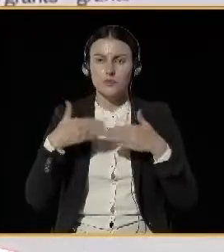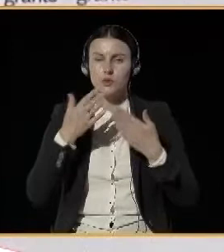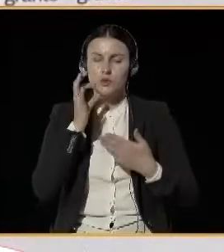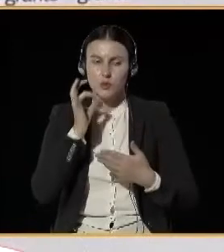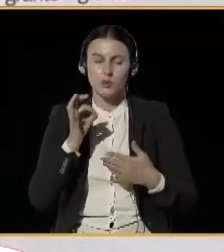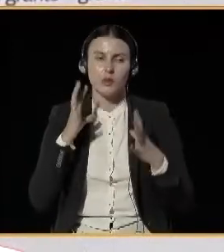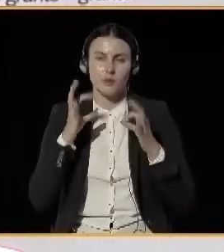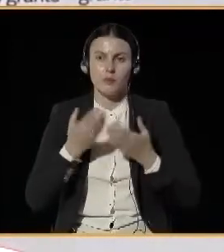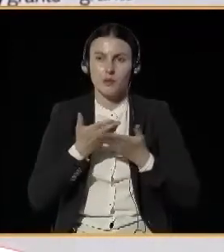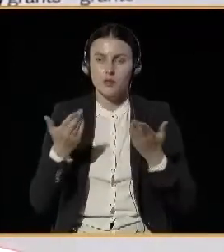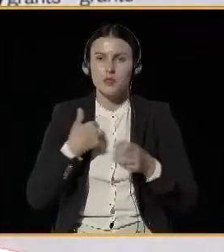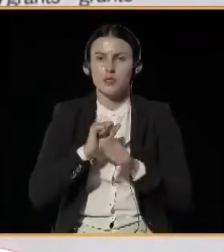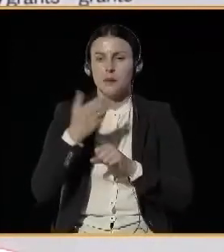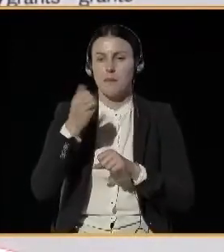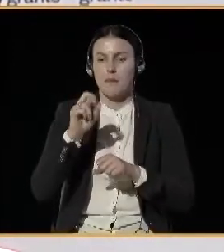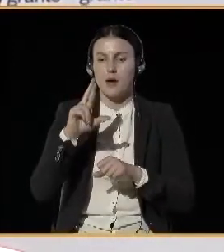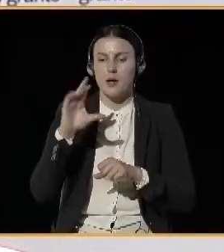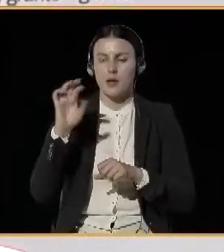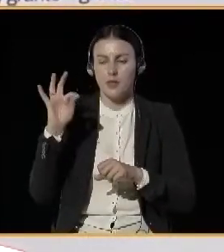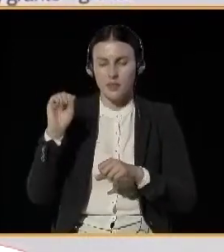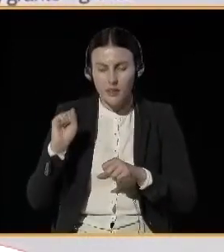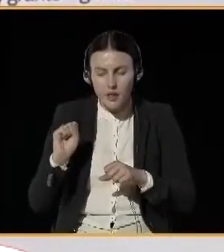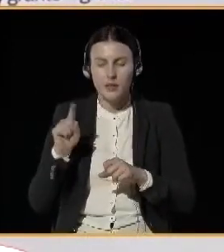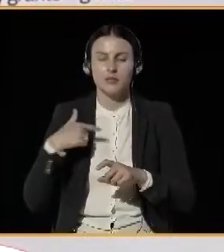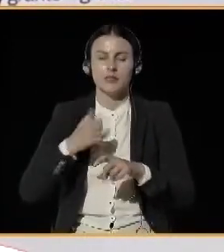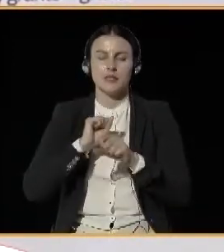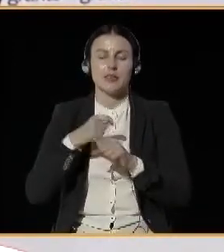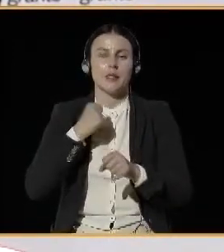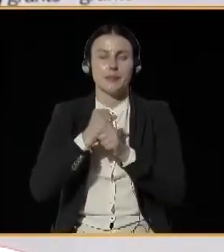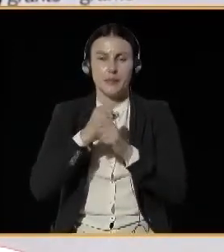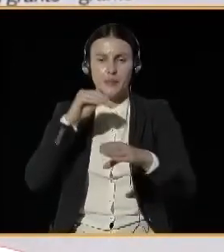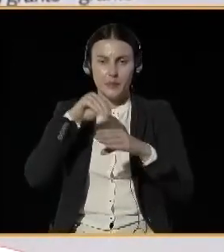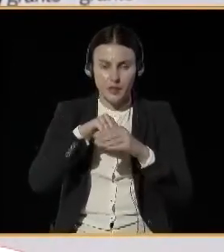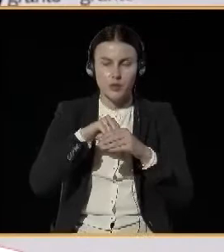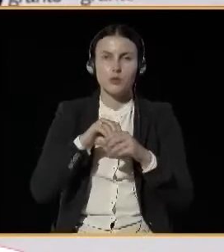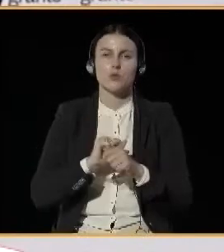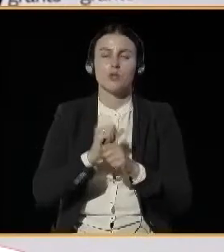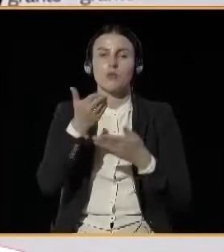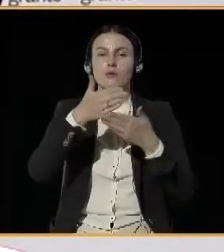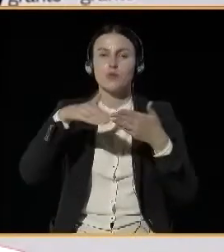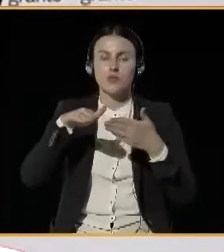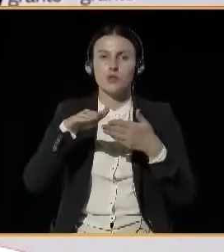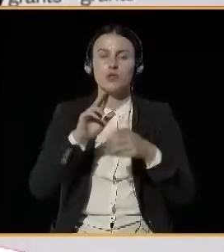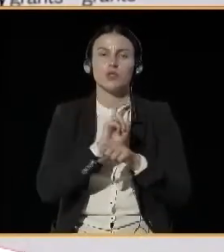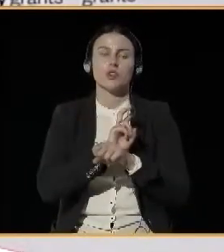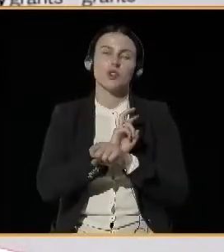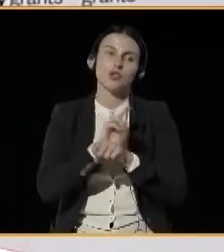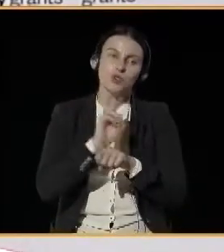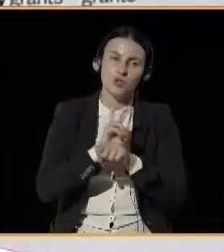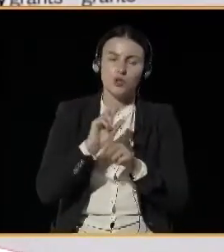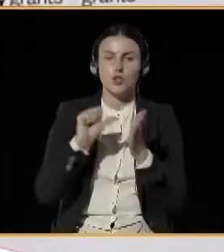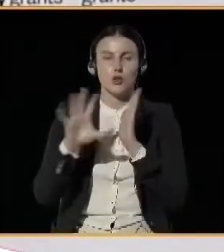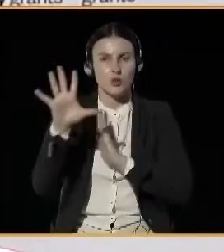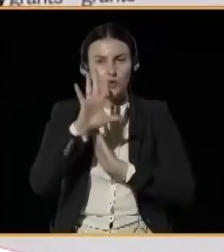Marta Laska and I work at the Faculty of Environmental Engineering at the Wroclaw University of Science and Technology and I have a great pleasure to